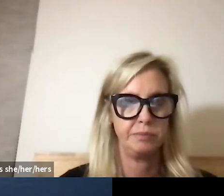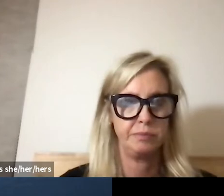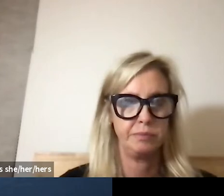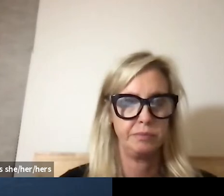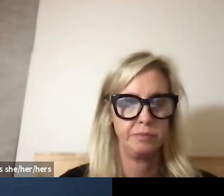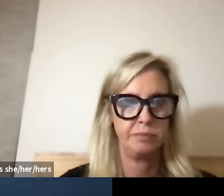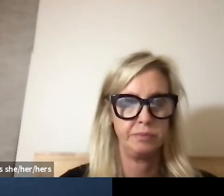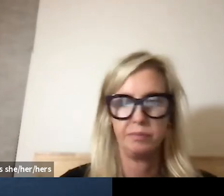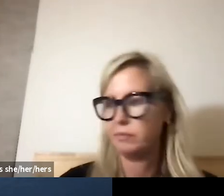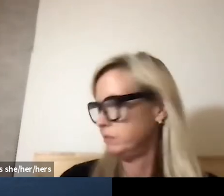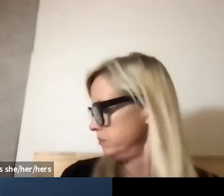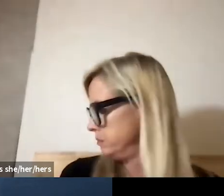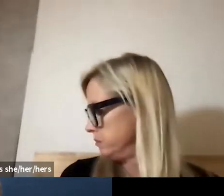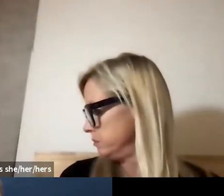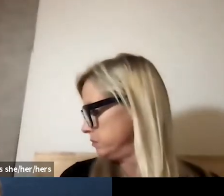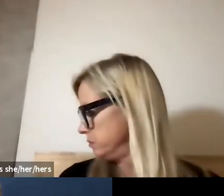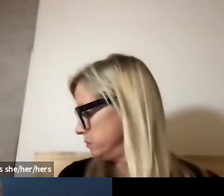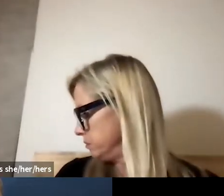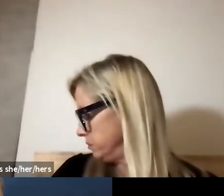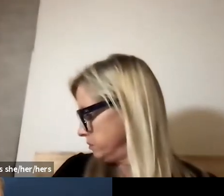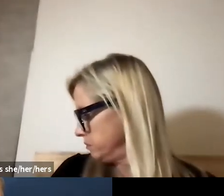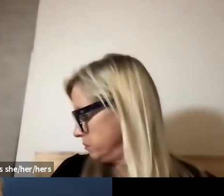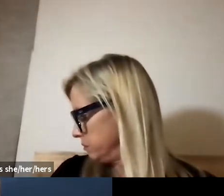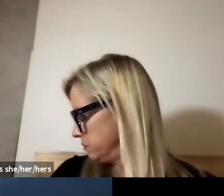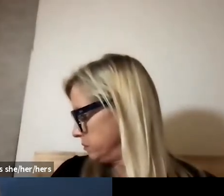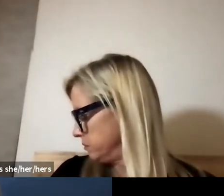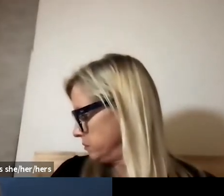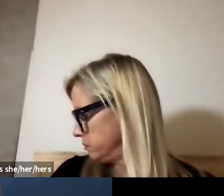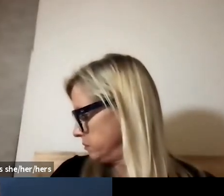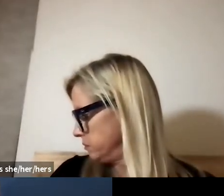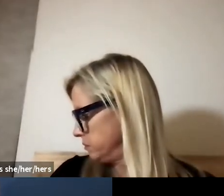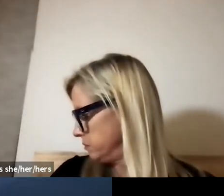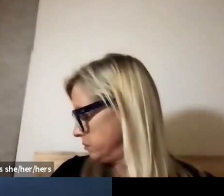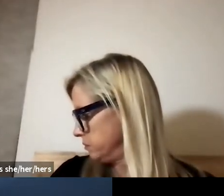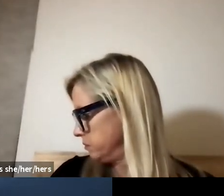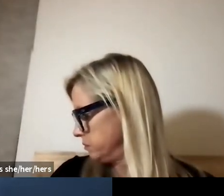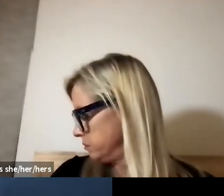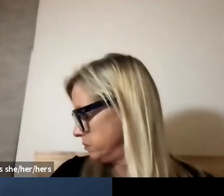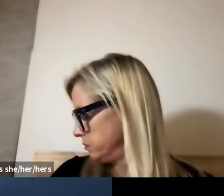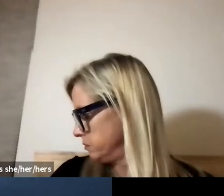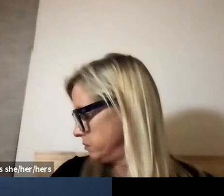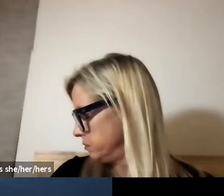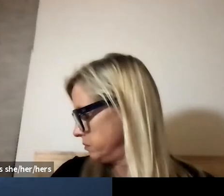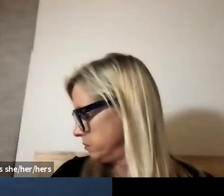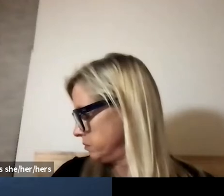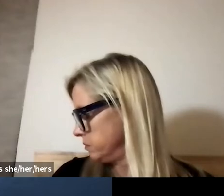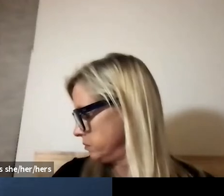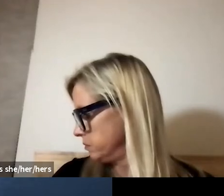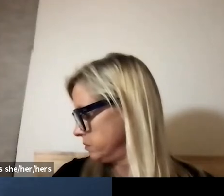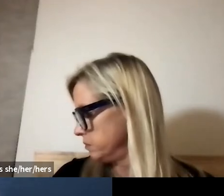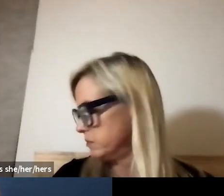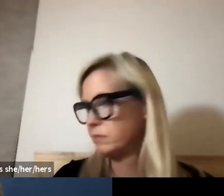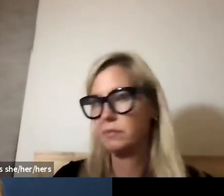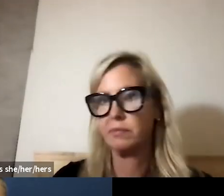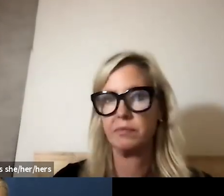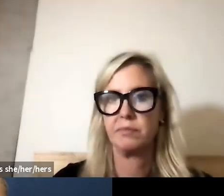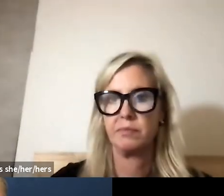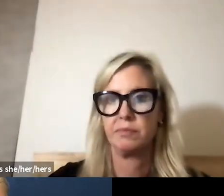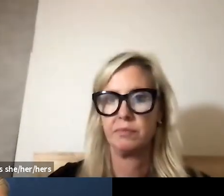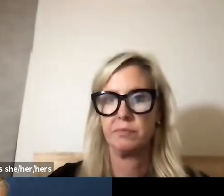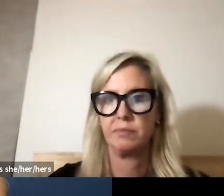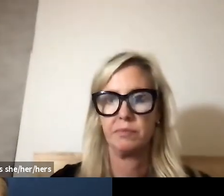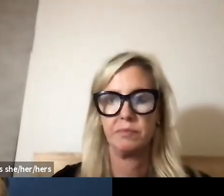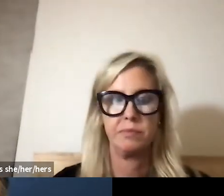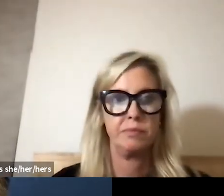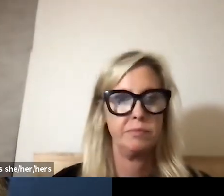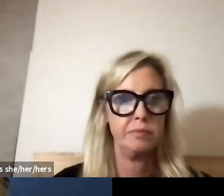the plan does include title one budgets which is necessary because that is the federal funding that schools